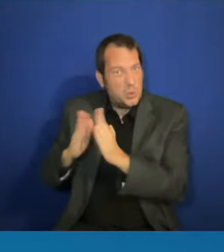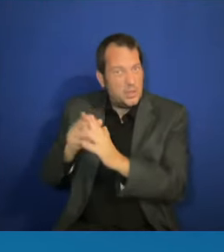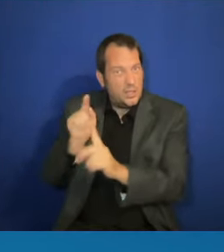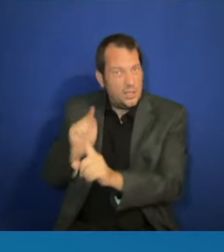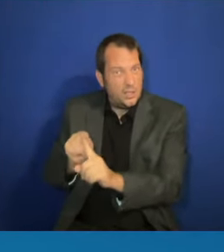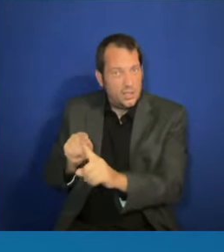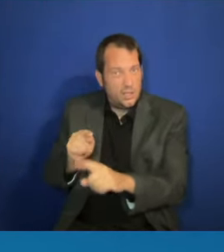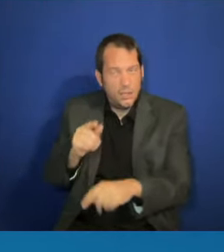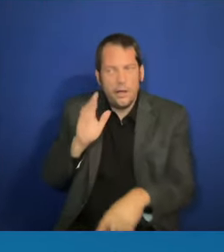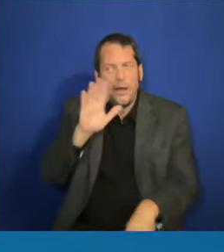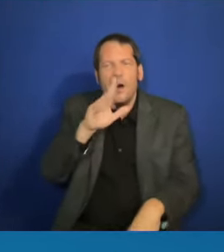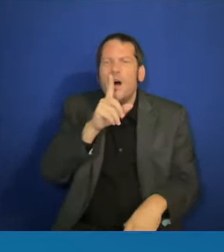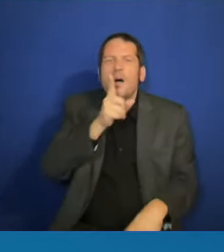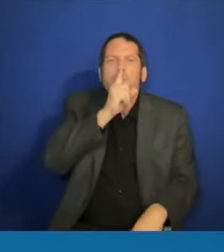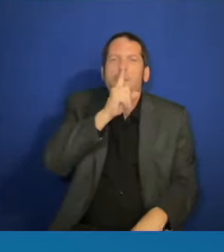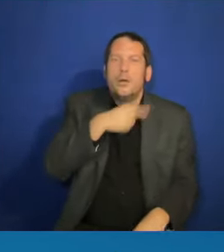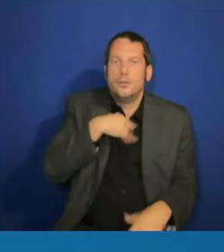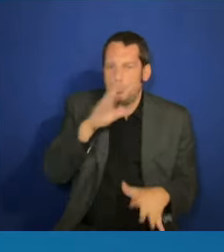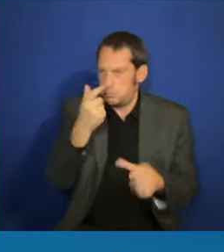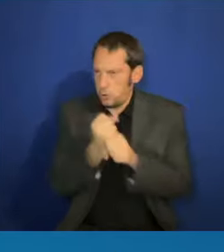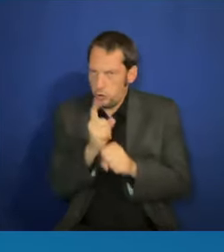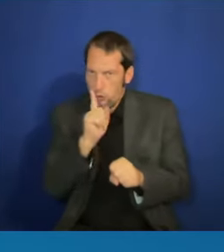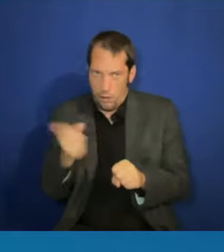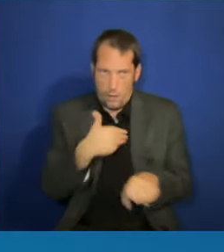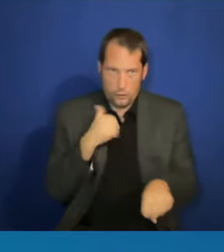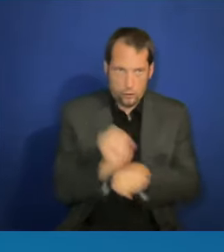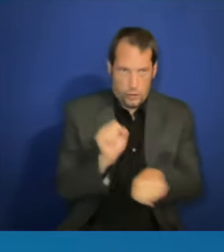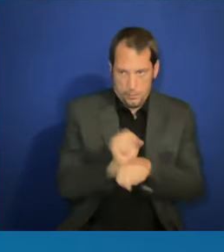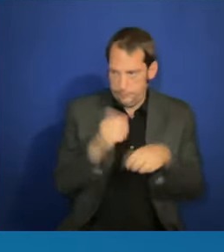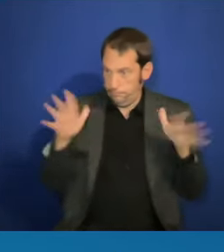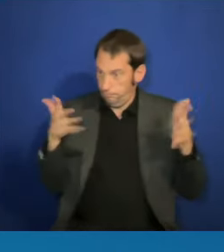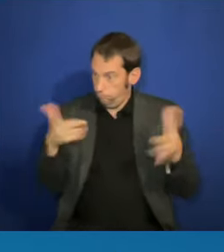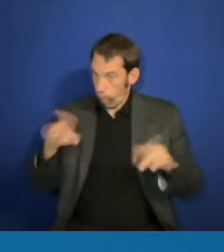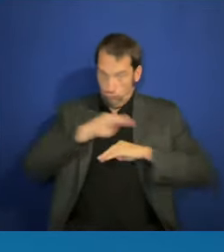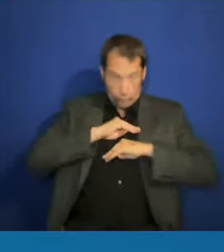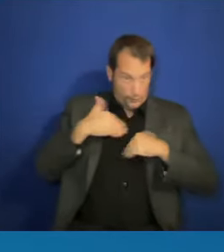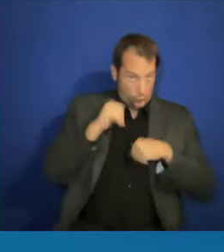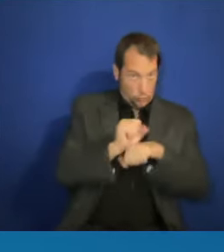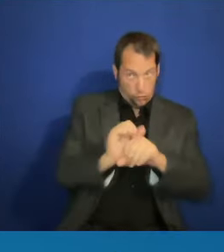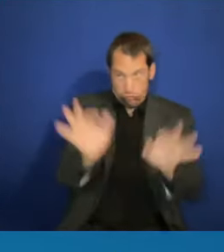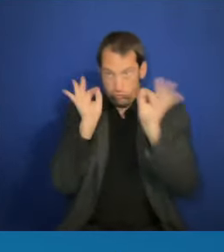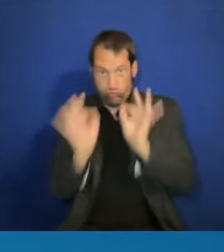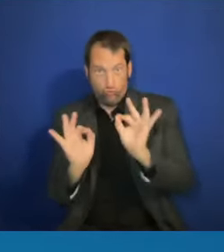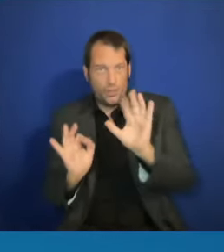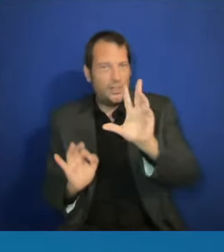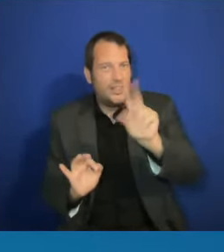It's about creating opportunity to acquire and grow wealth.